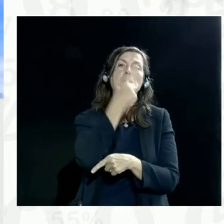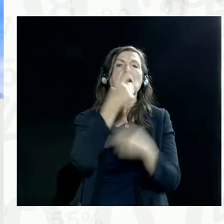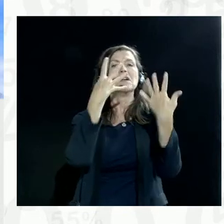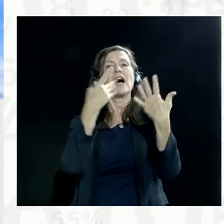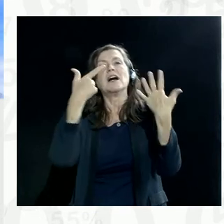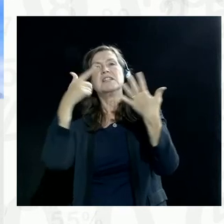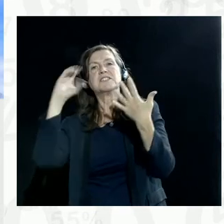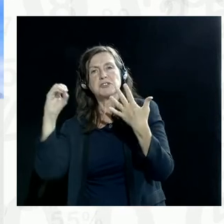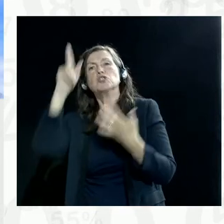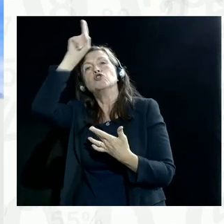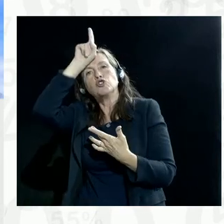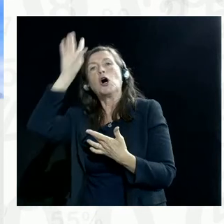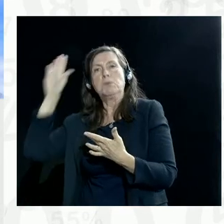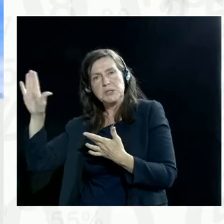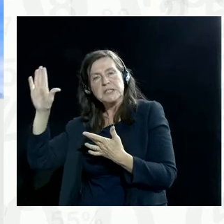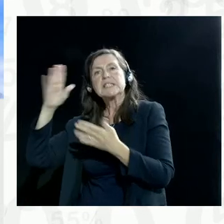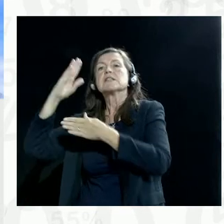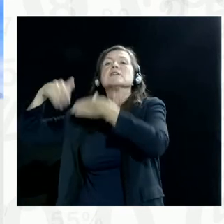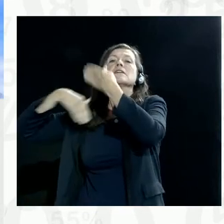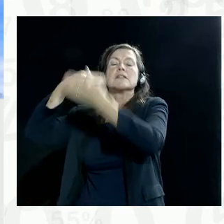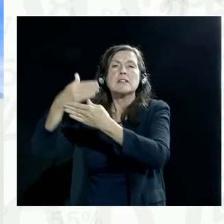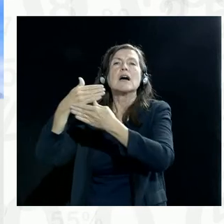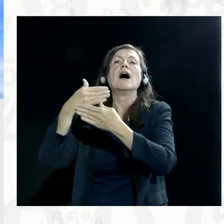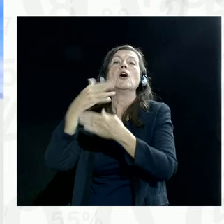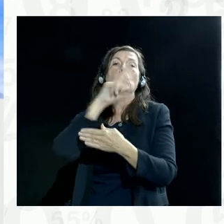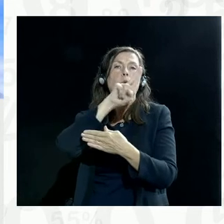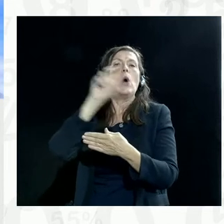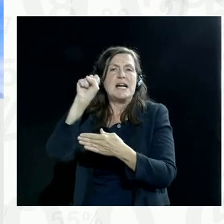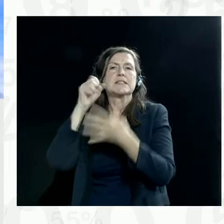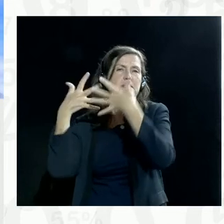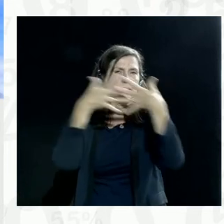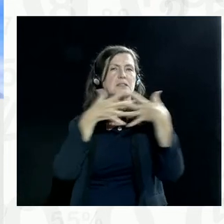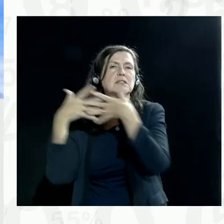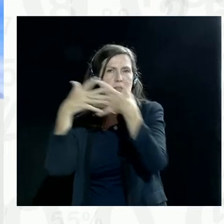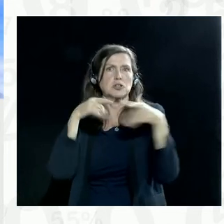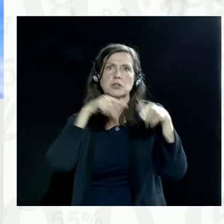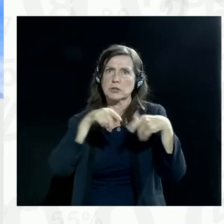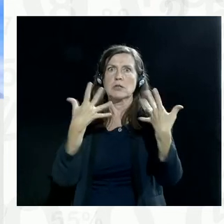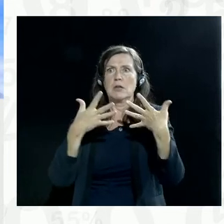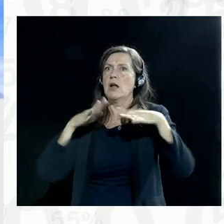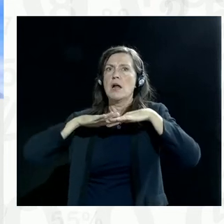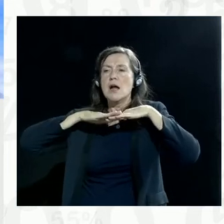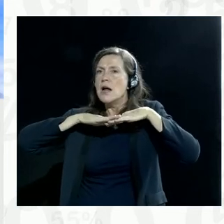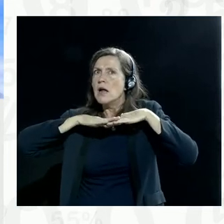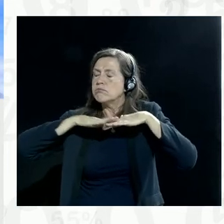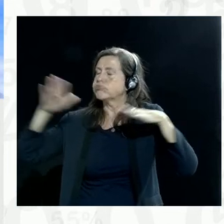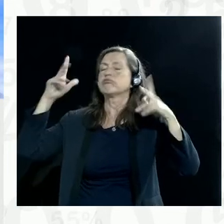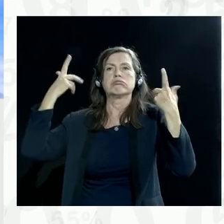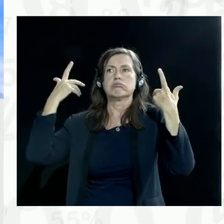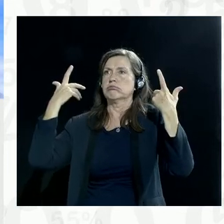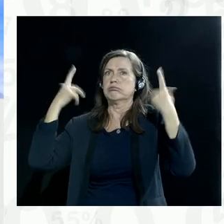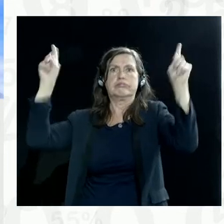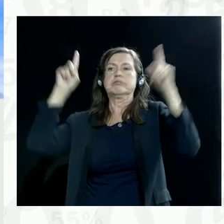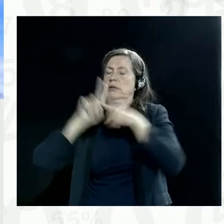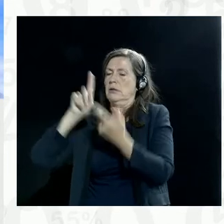in Germany and then also in the 1970s in the US with some very large pieces of landmark legislation. All of Europe,